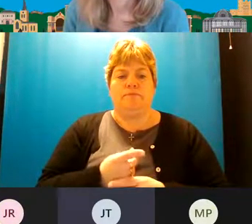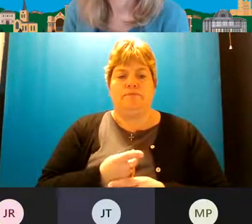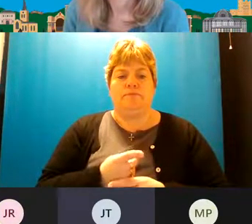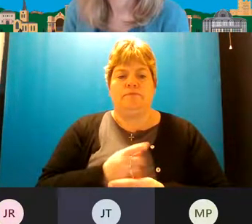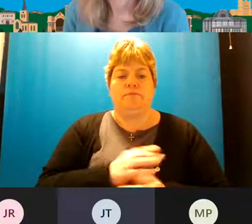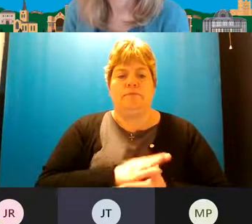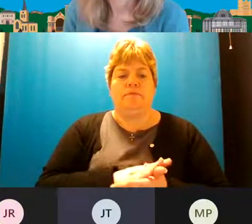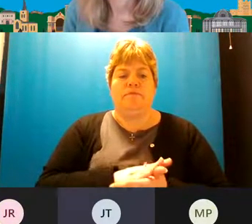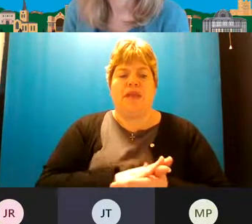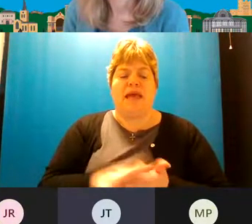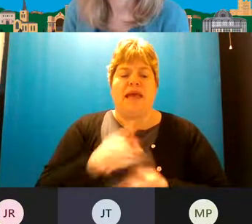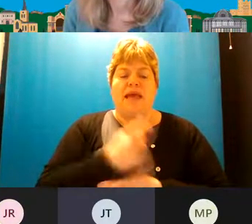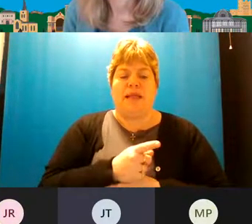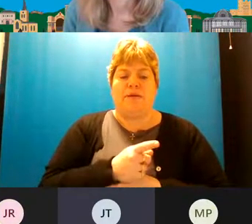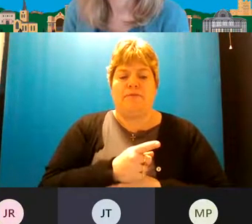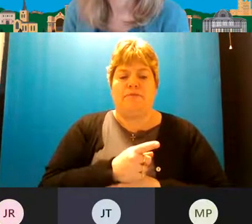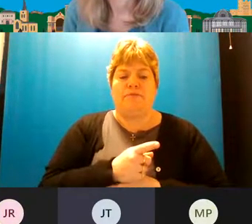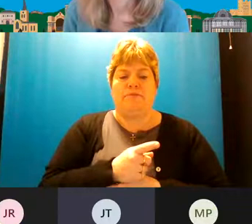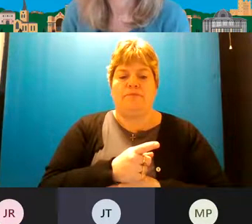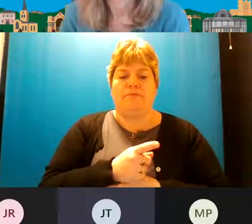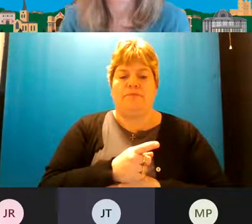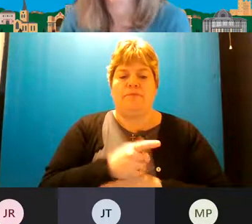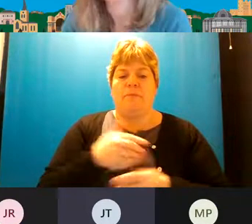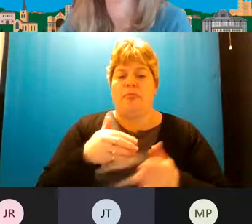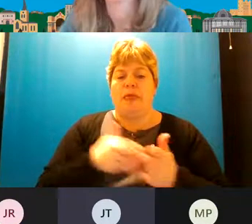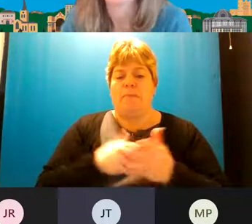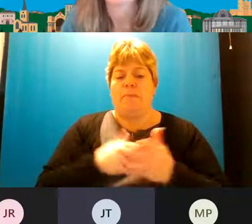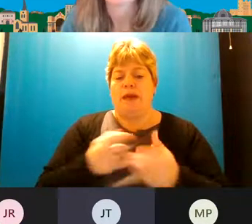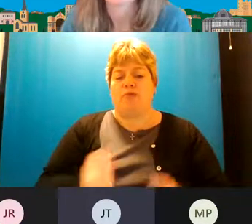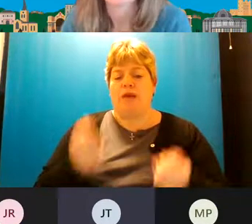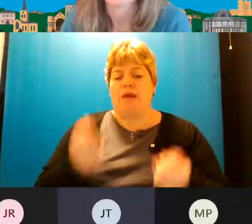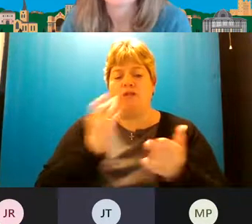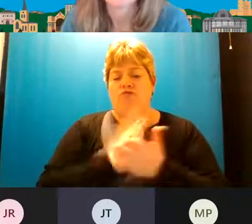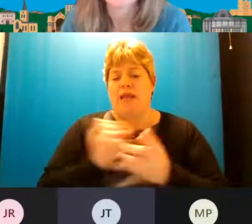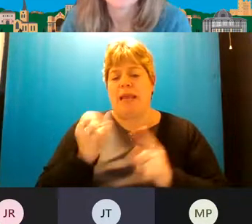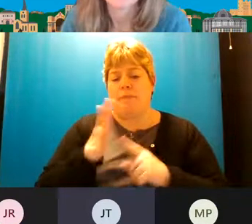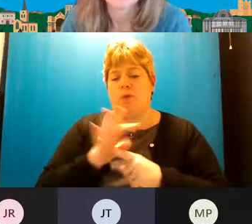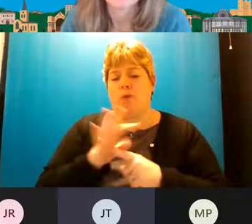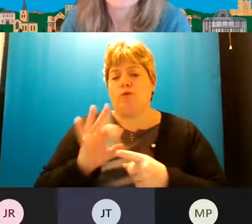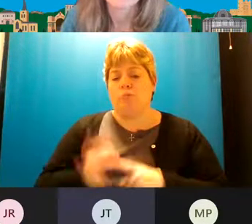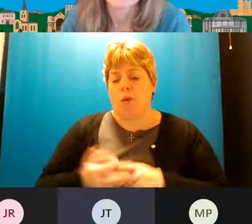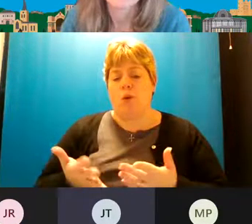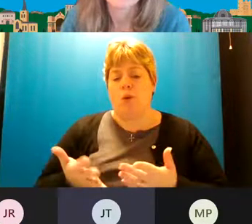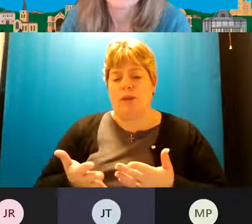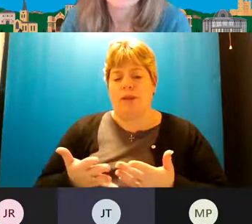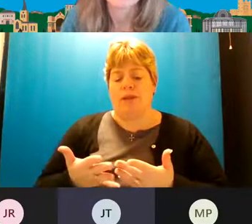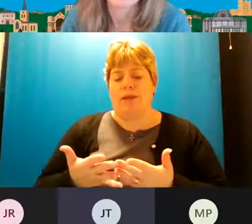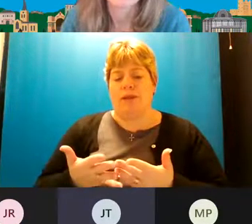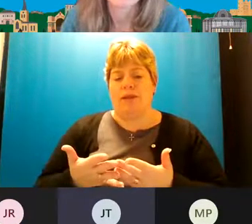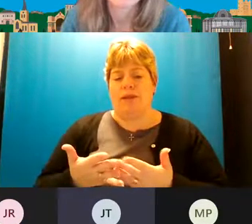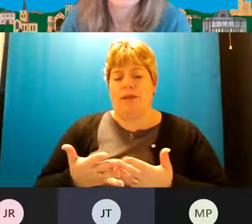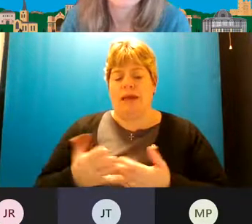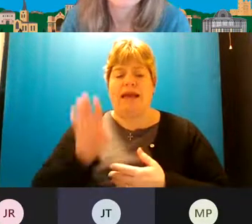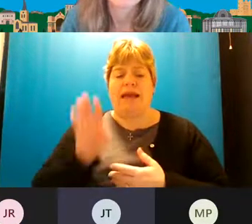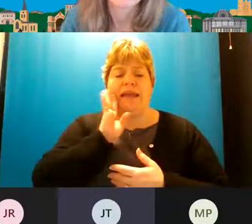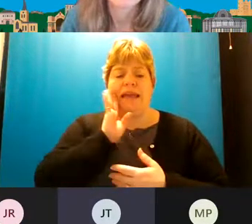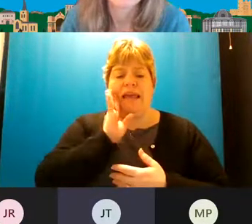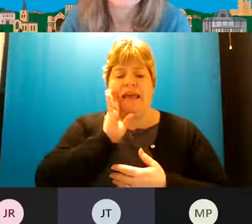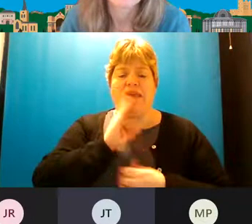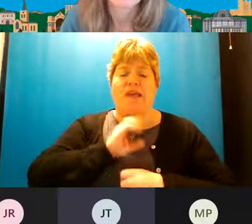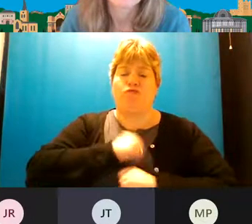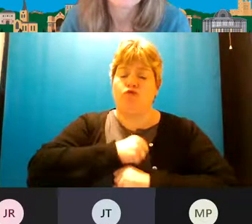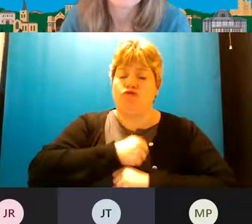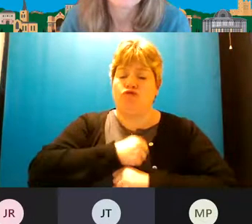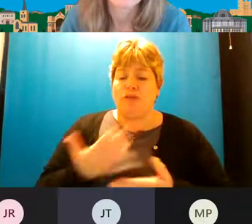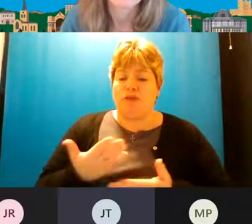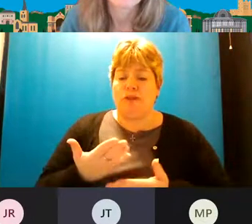yeah i mean randy you raise you know really really important point and you know i can hear hear that kind of frustration